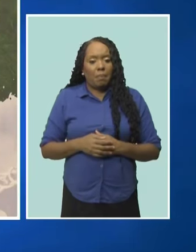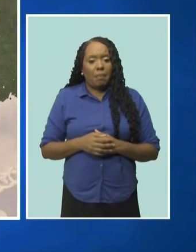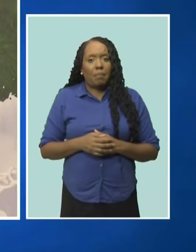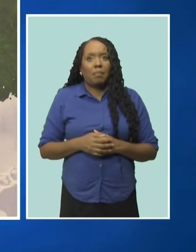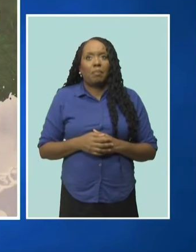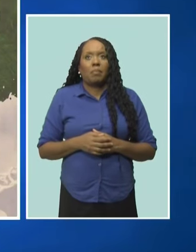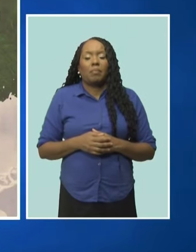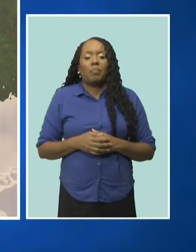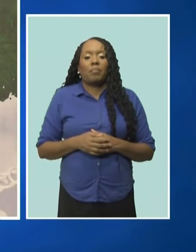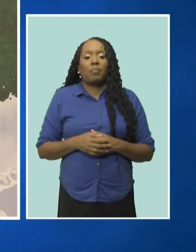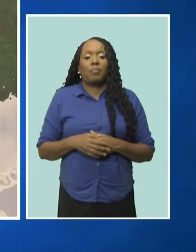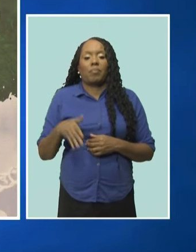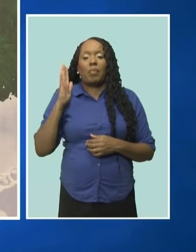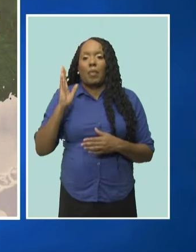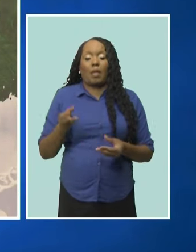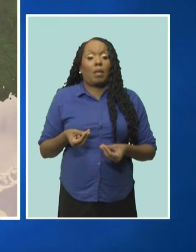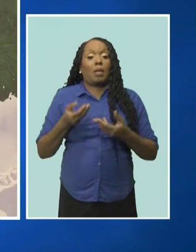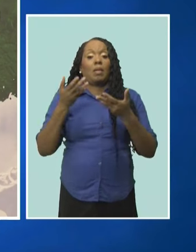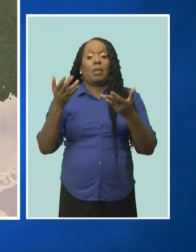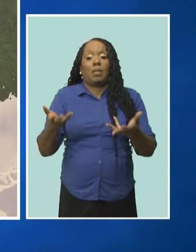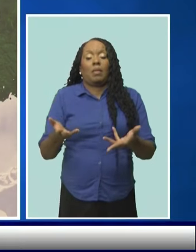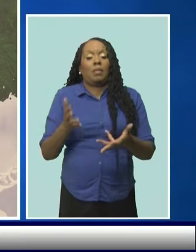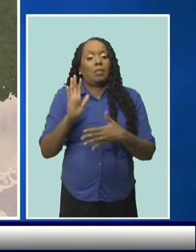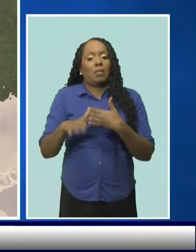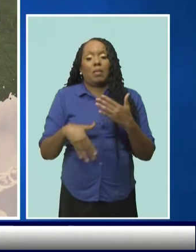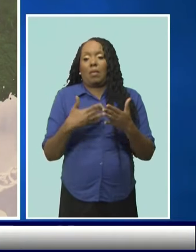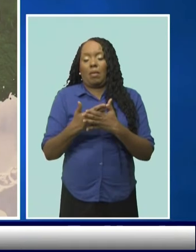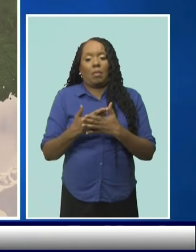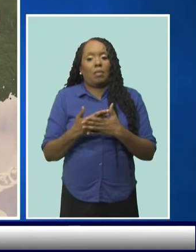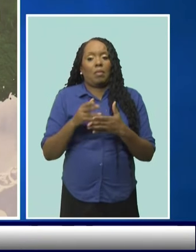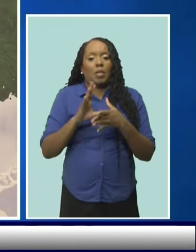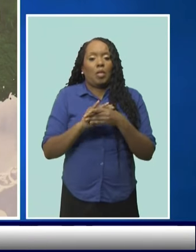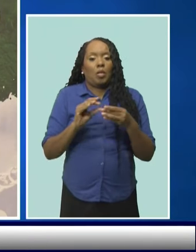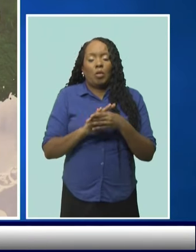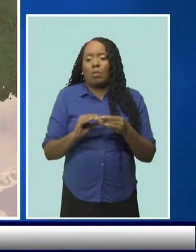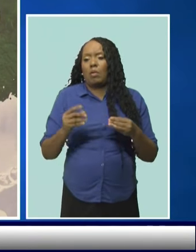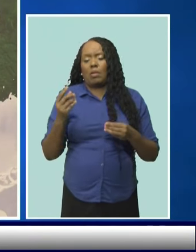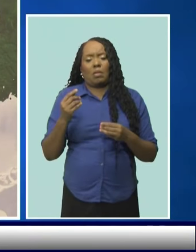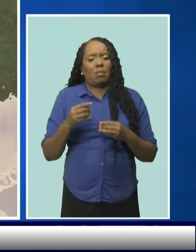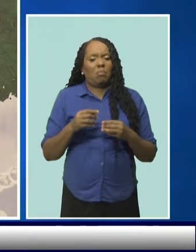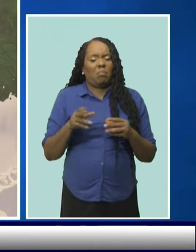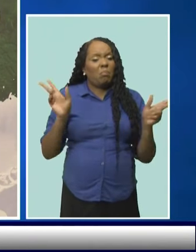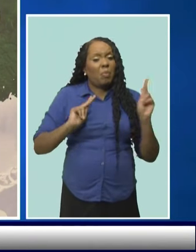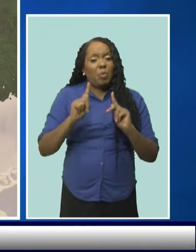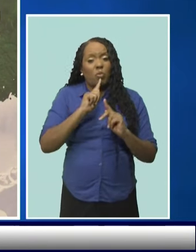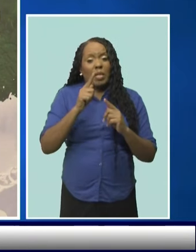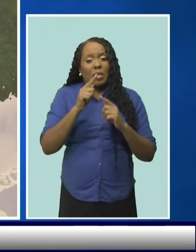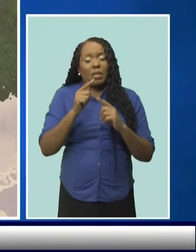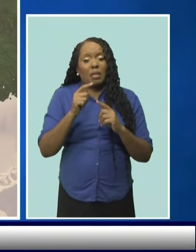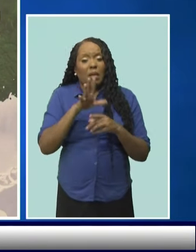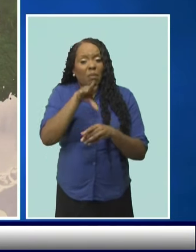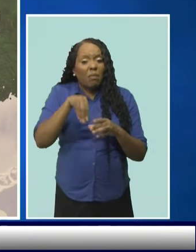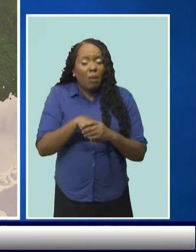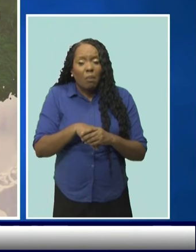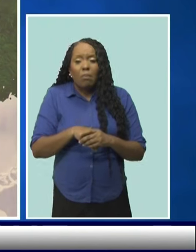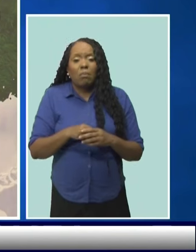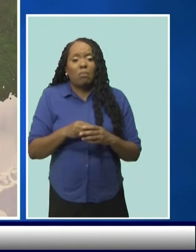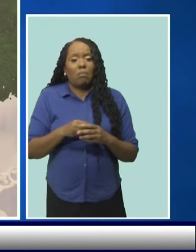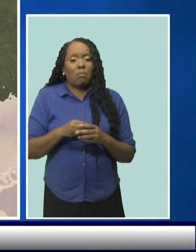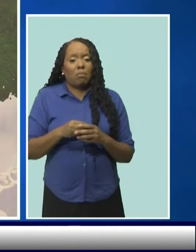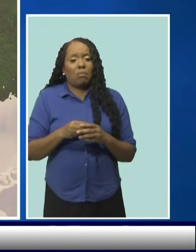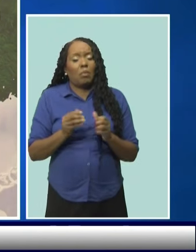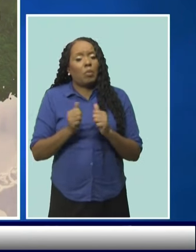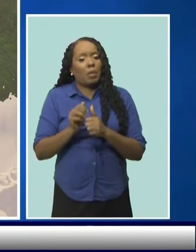will then pitch those shorts to some interesting players in the industry to see how we can